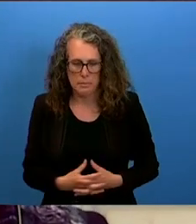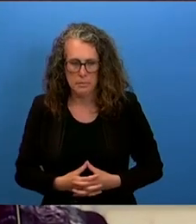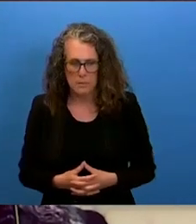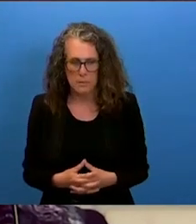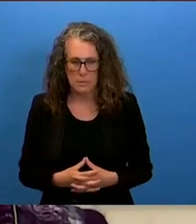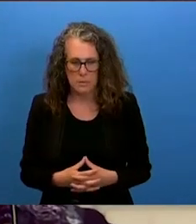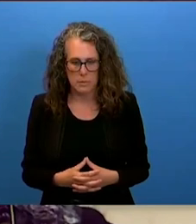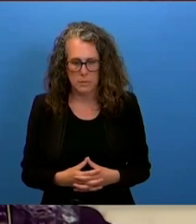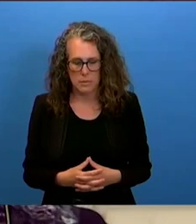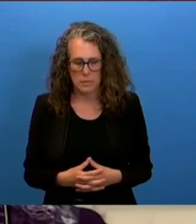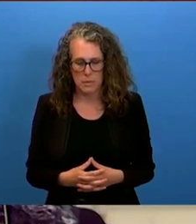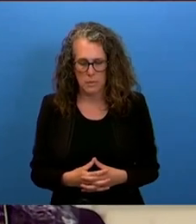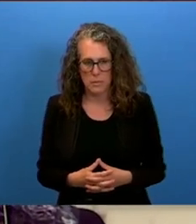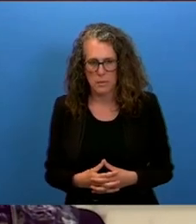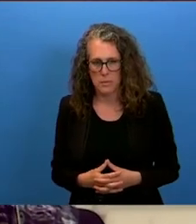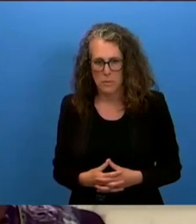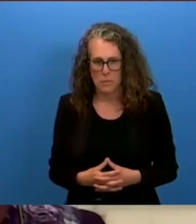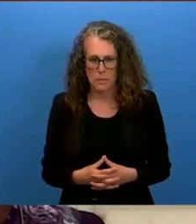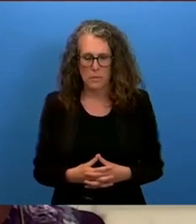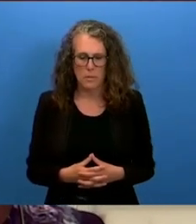i give the floor to amenak